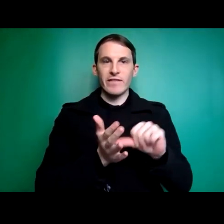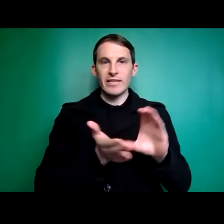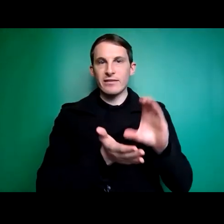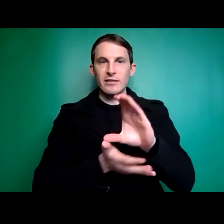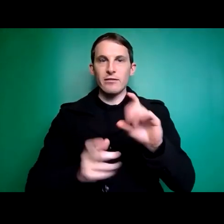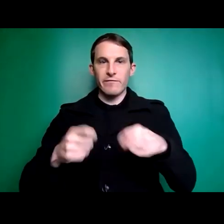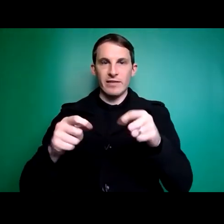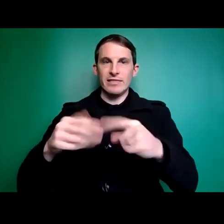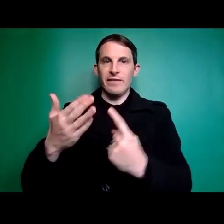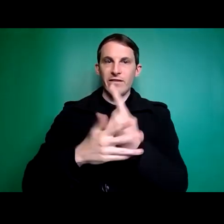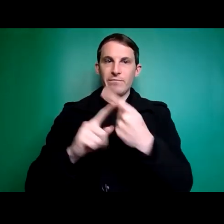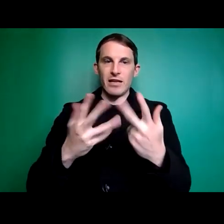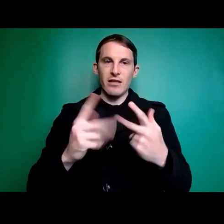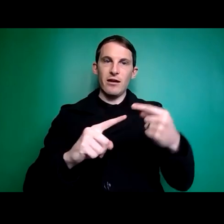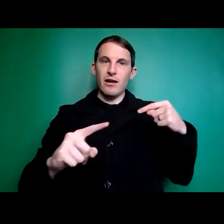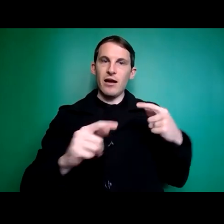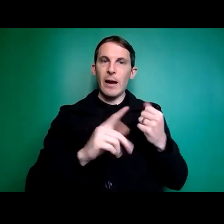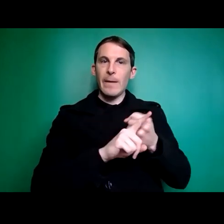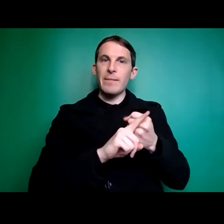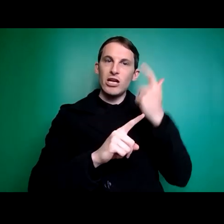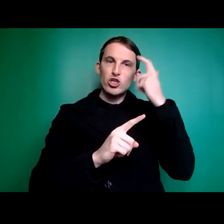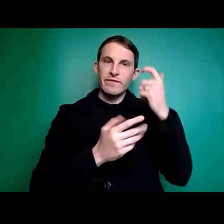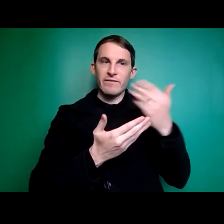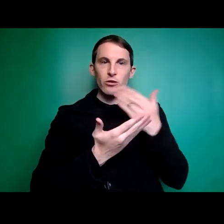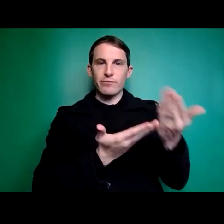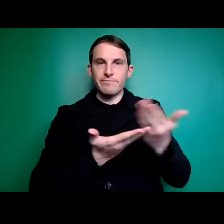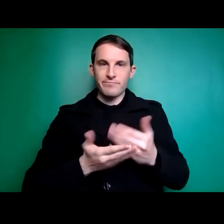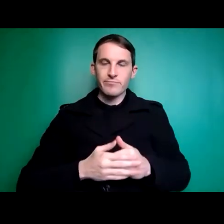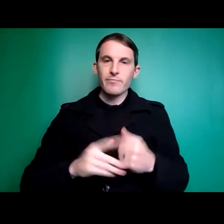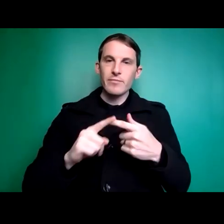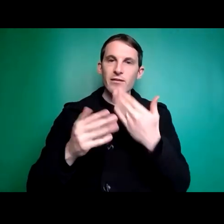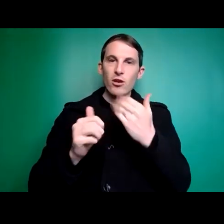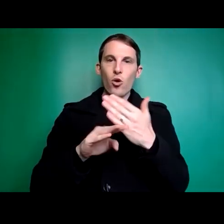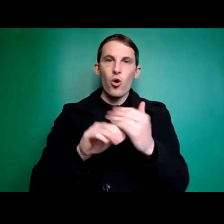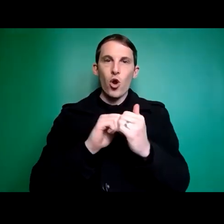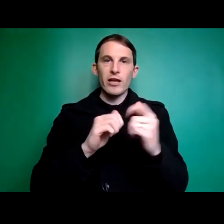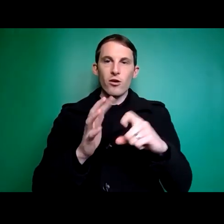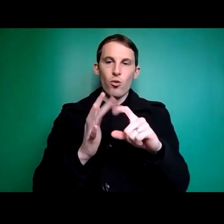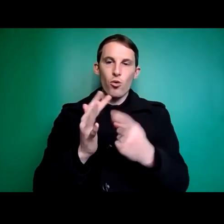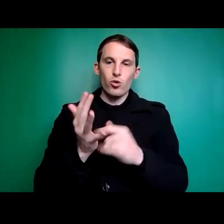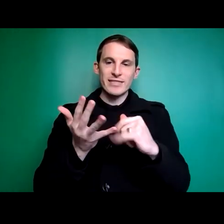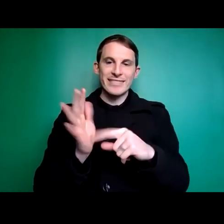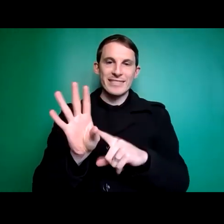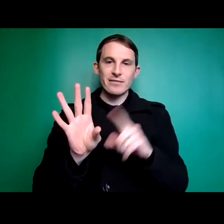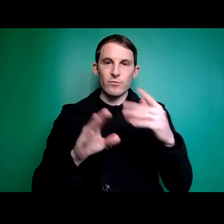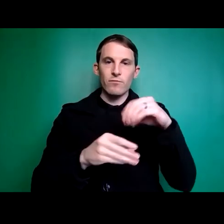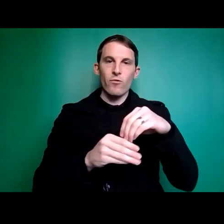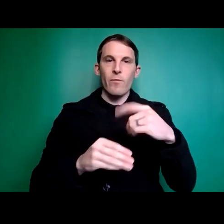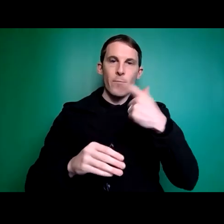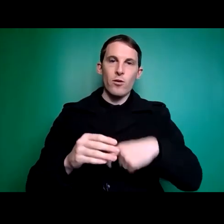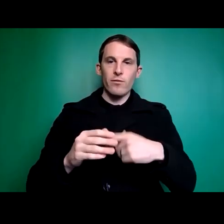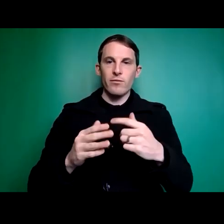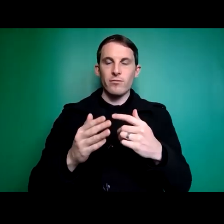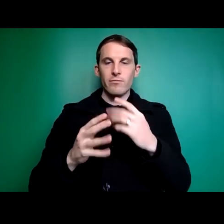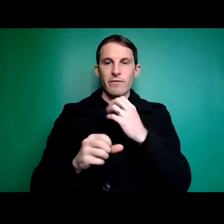and a number of other campaign initiatives possible thank you to my colleague kirsty chalmers who works in the role of policy support officer